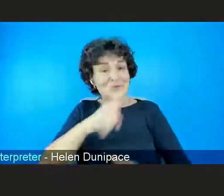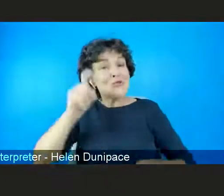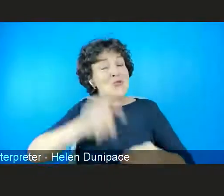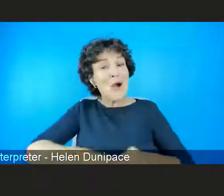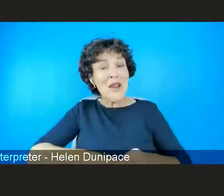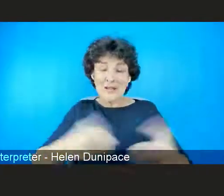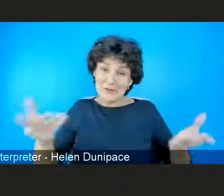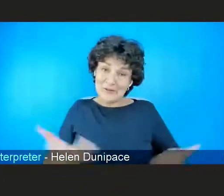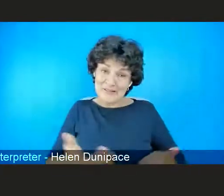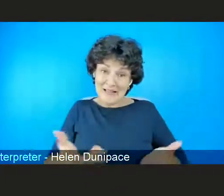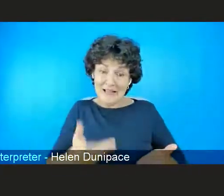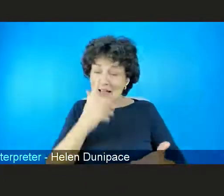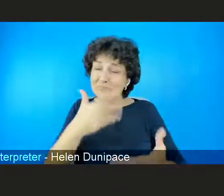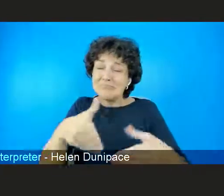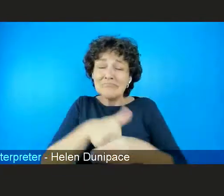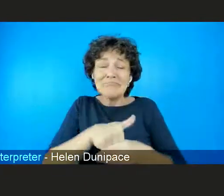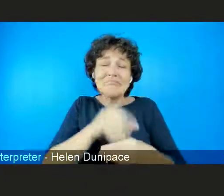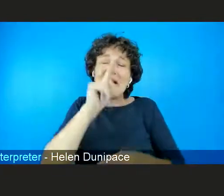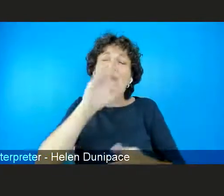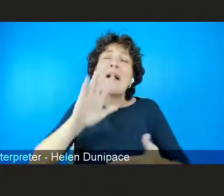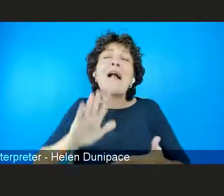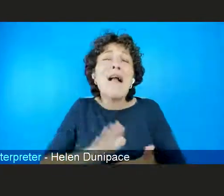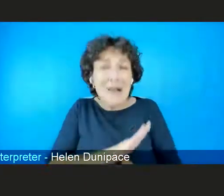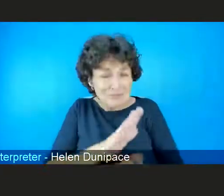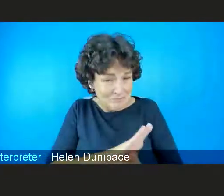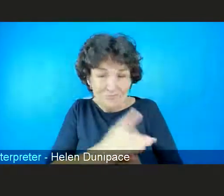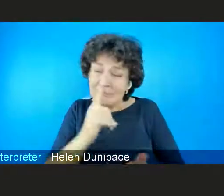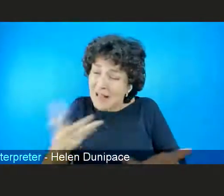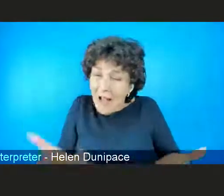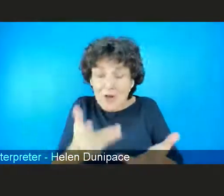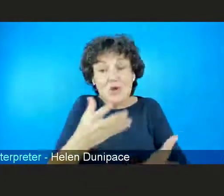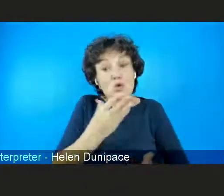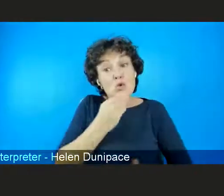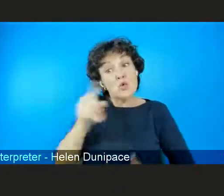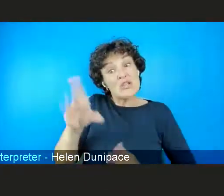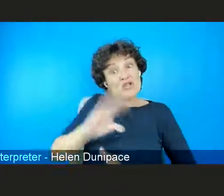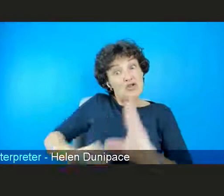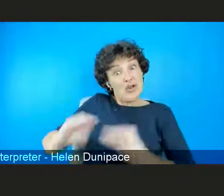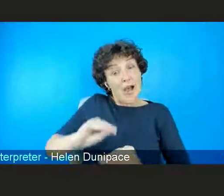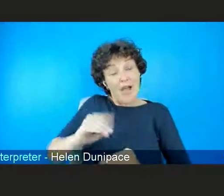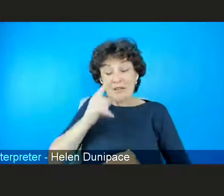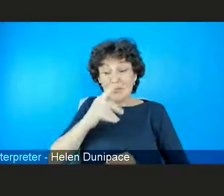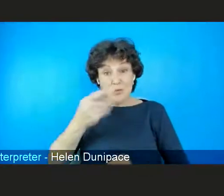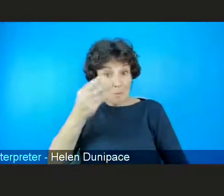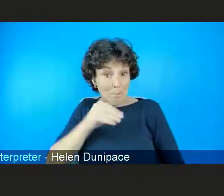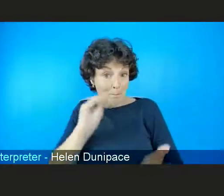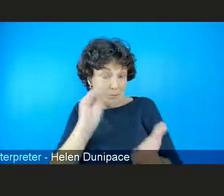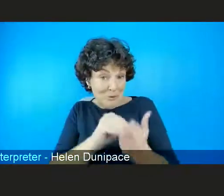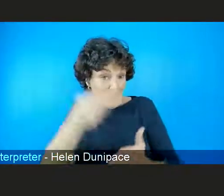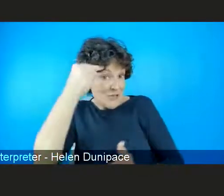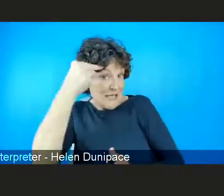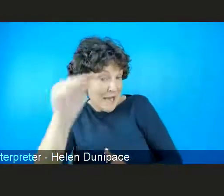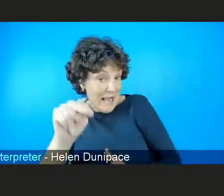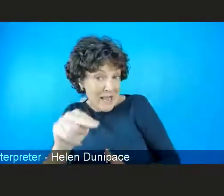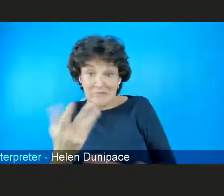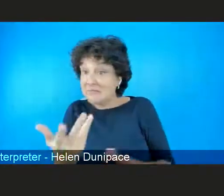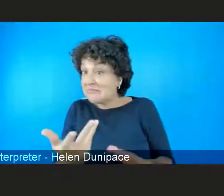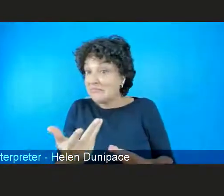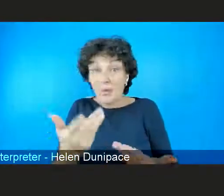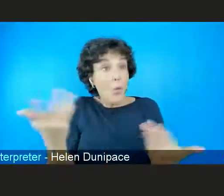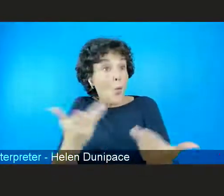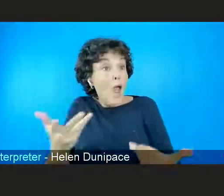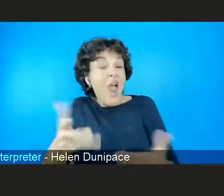part and I would encourage you to use the event chat function to introduce yourselves, stating your name and your geographical